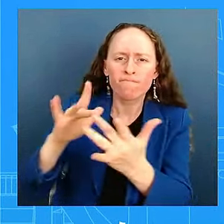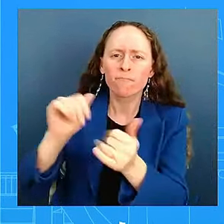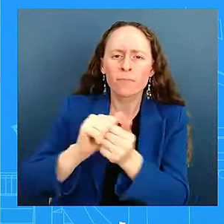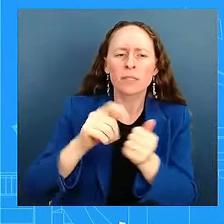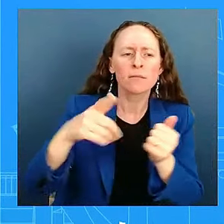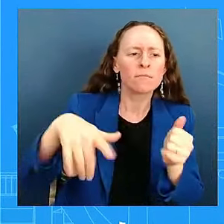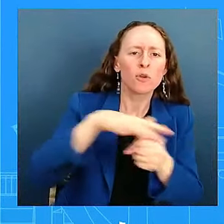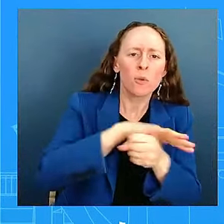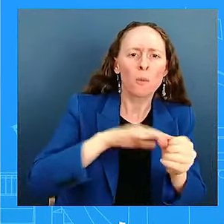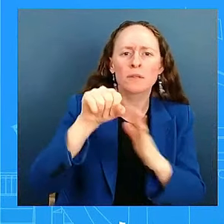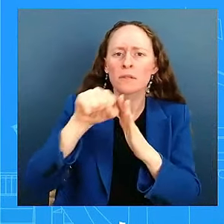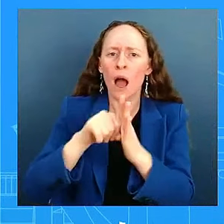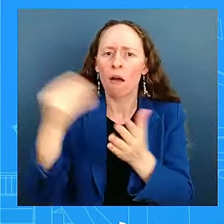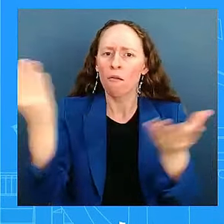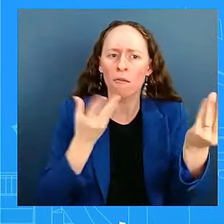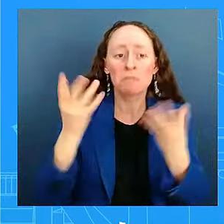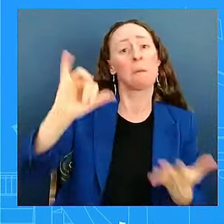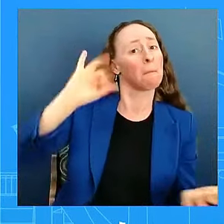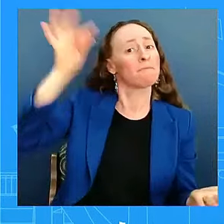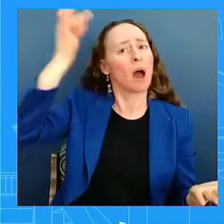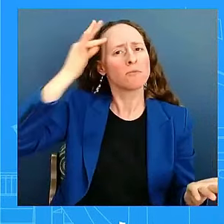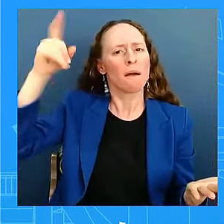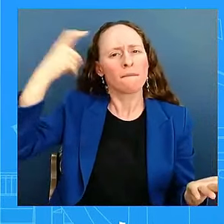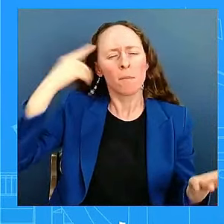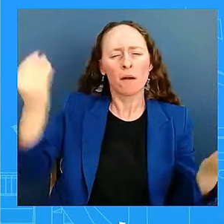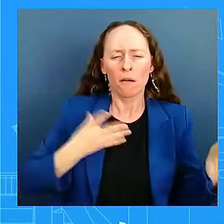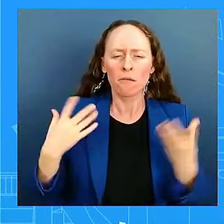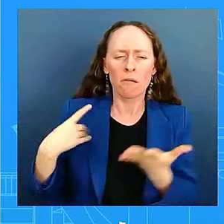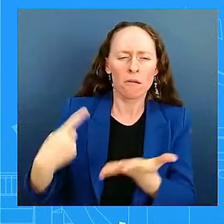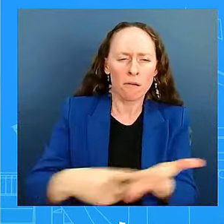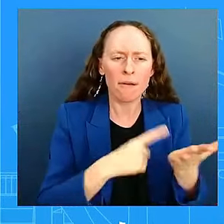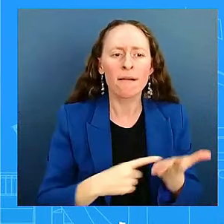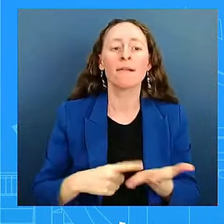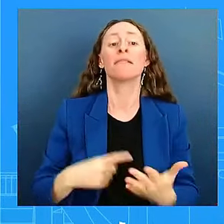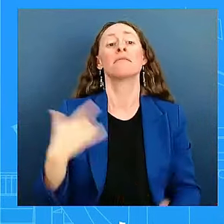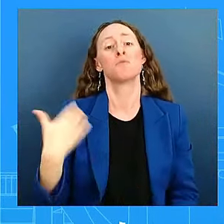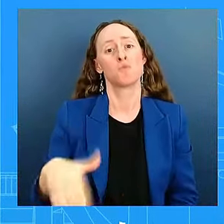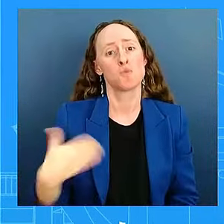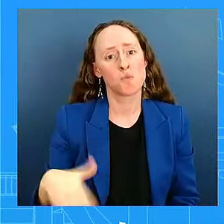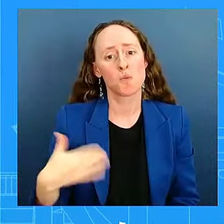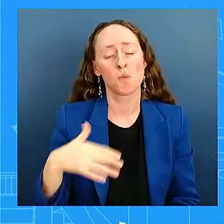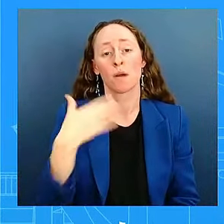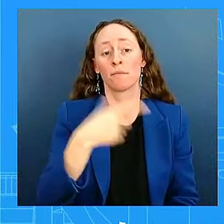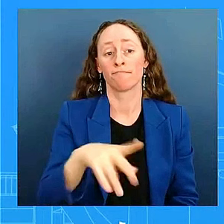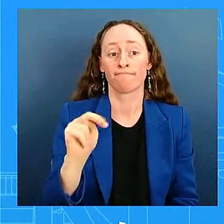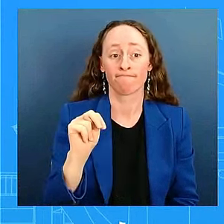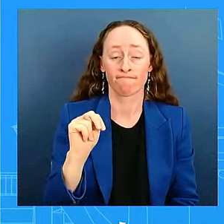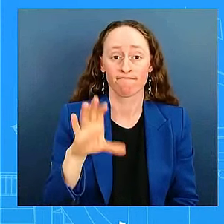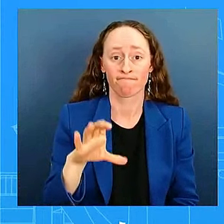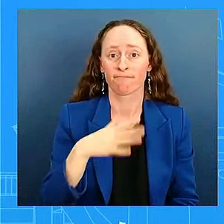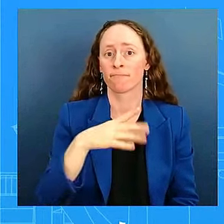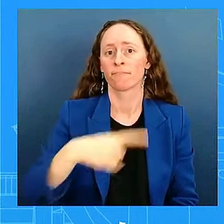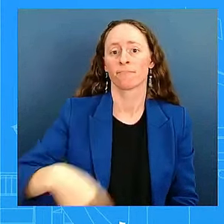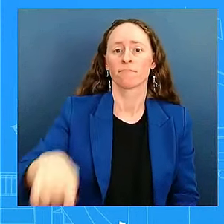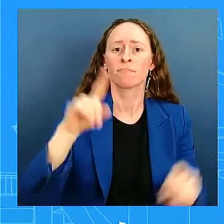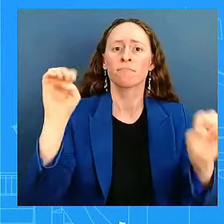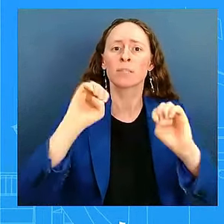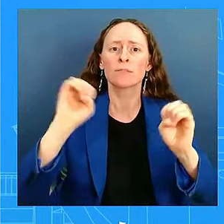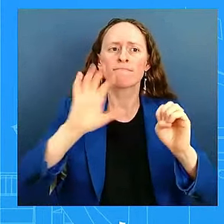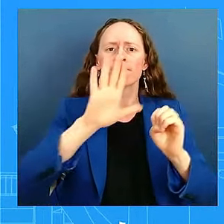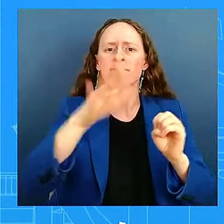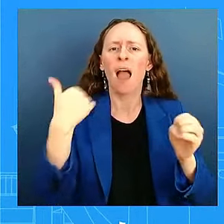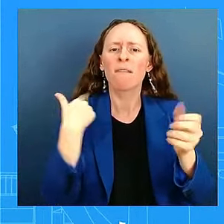moving and very telling that North Carolina's Emergency Management Director described Hurricane